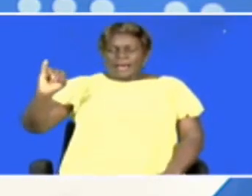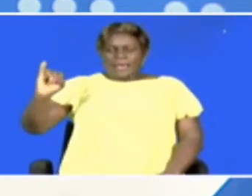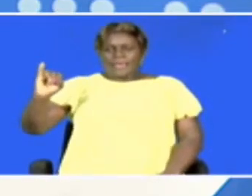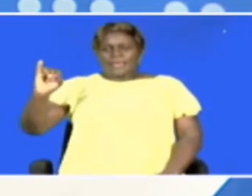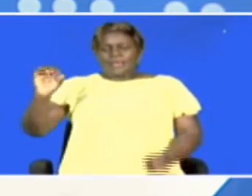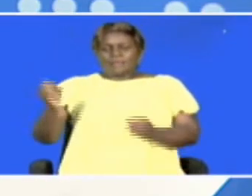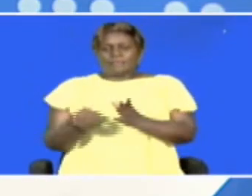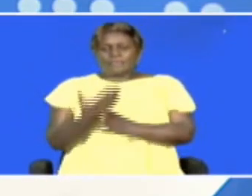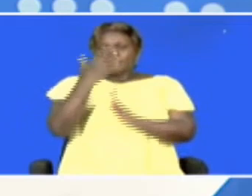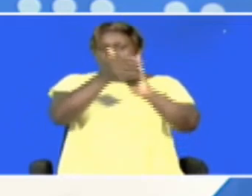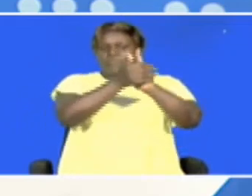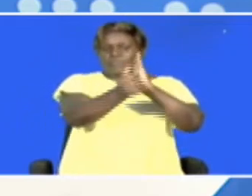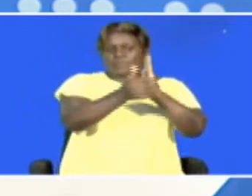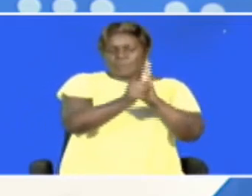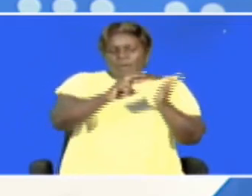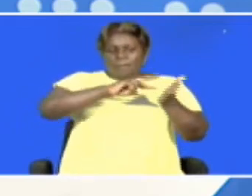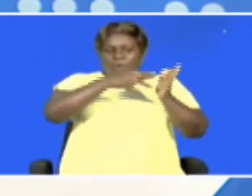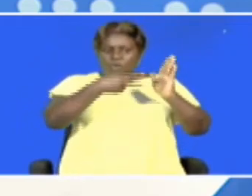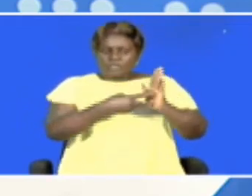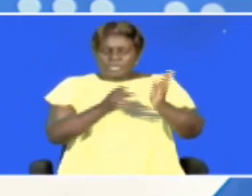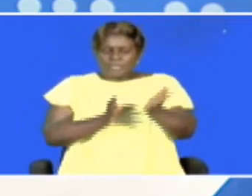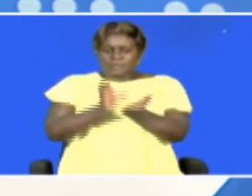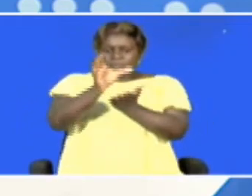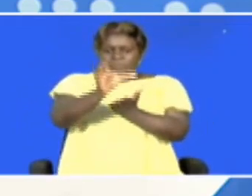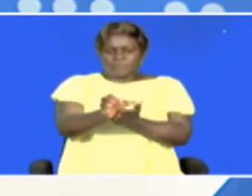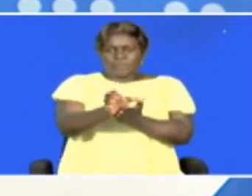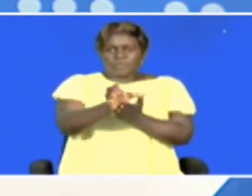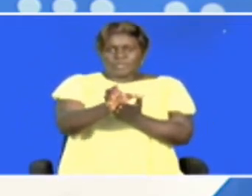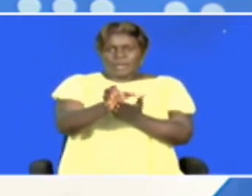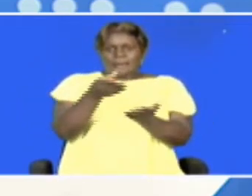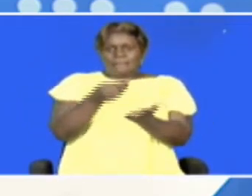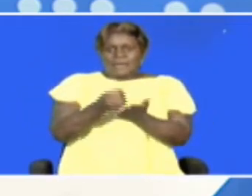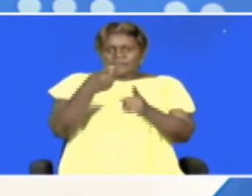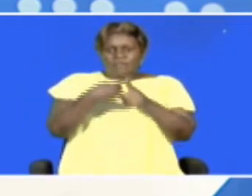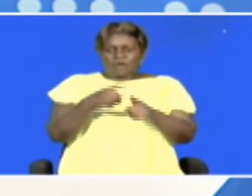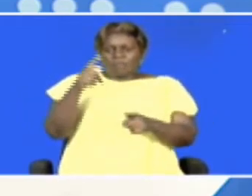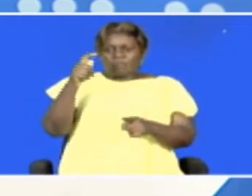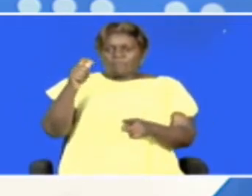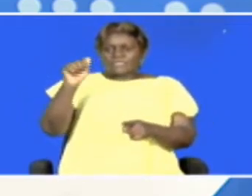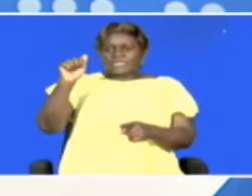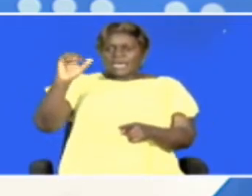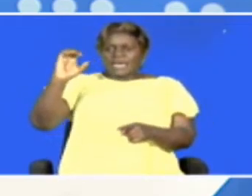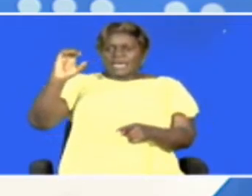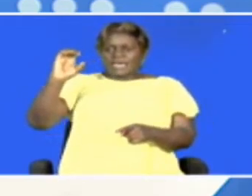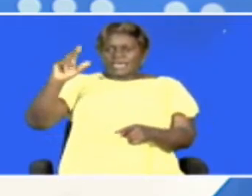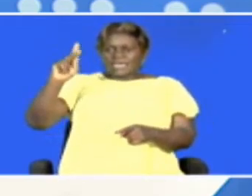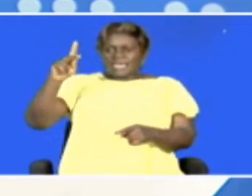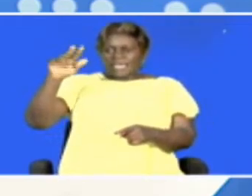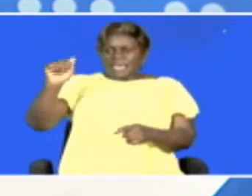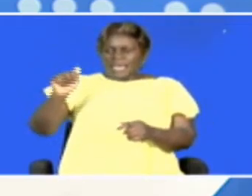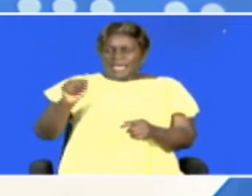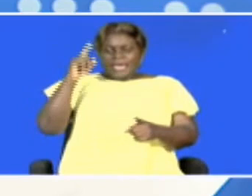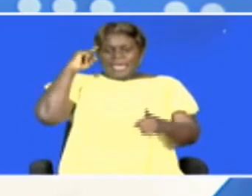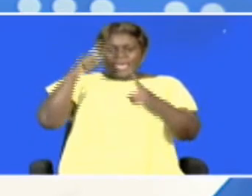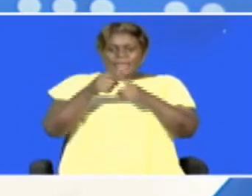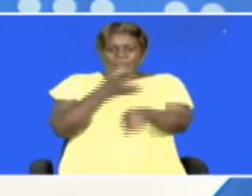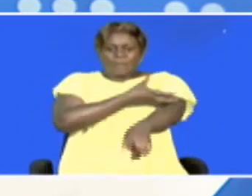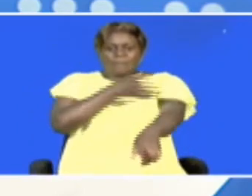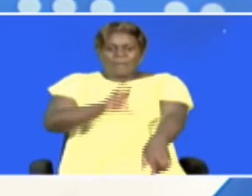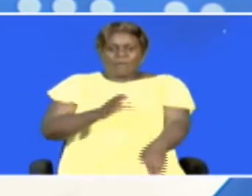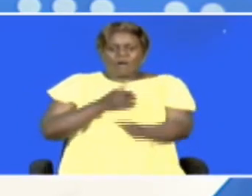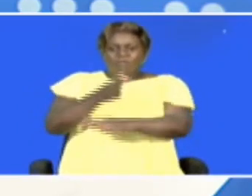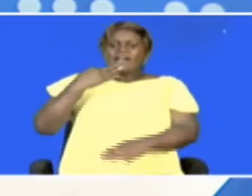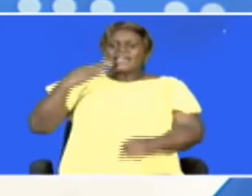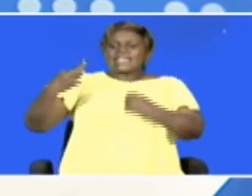Growing Expertise. Now the project is funded by a grant from Takeda Pharmaceuticals and aims to empower over 800